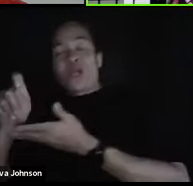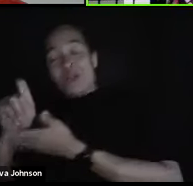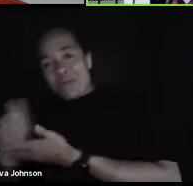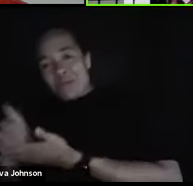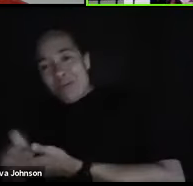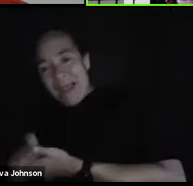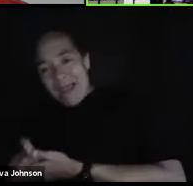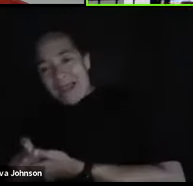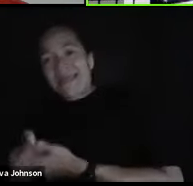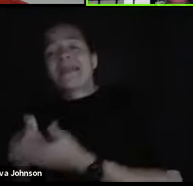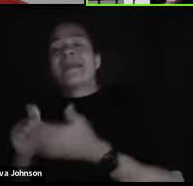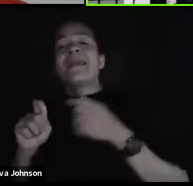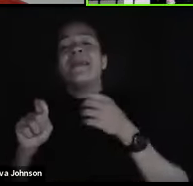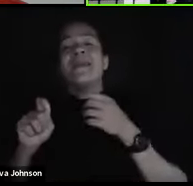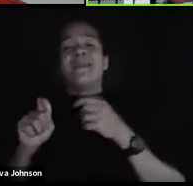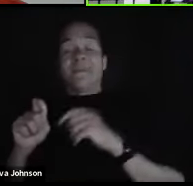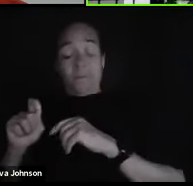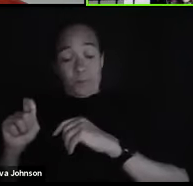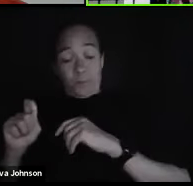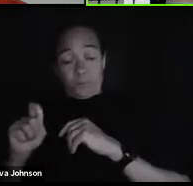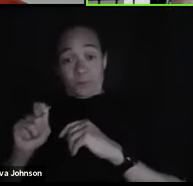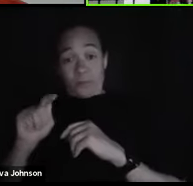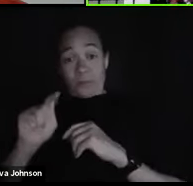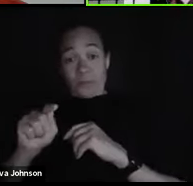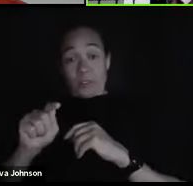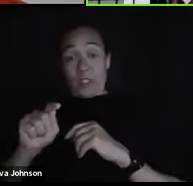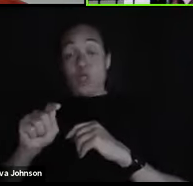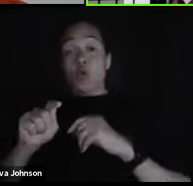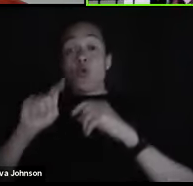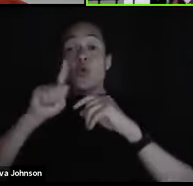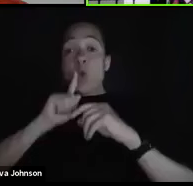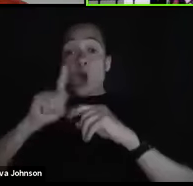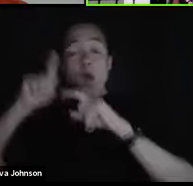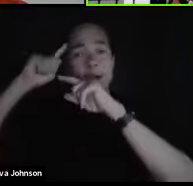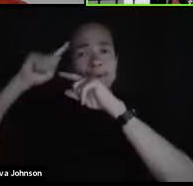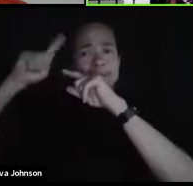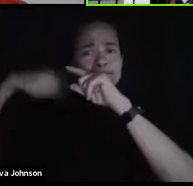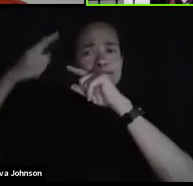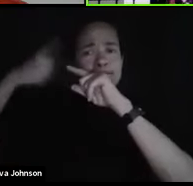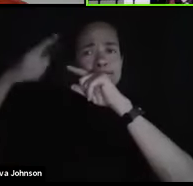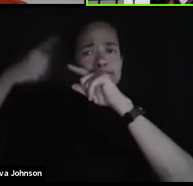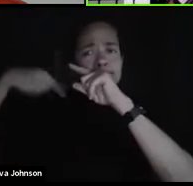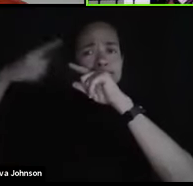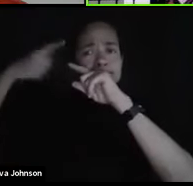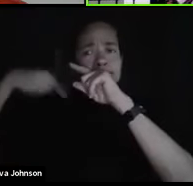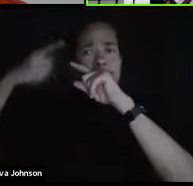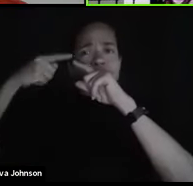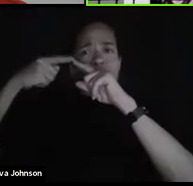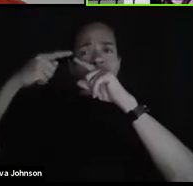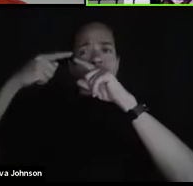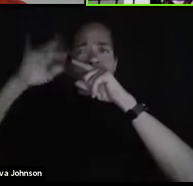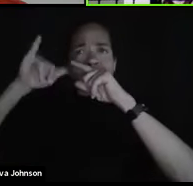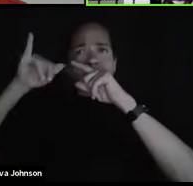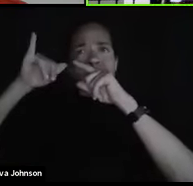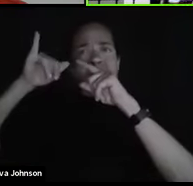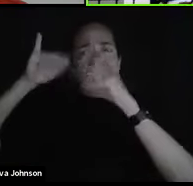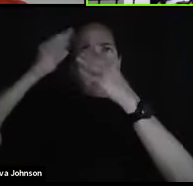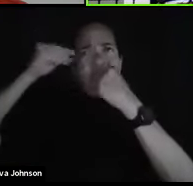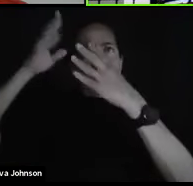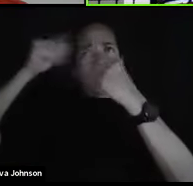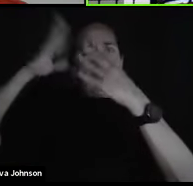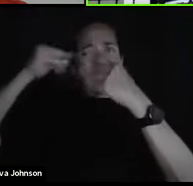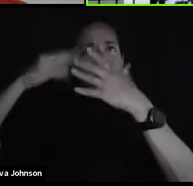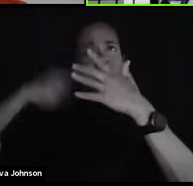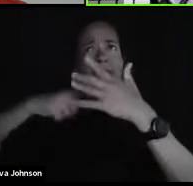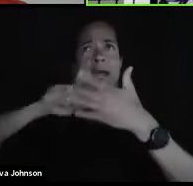by definition, you are synthesizing and parsing out the information as you write